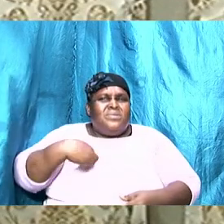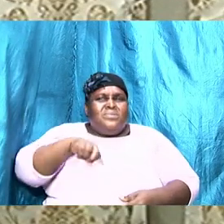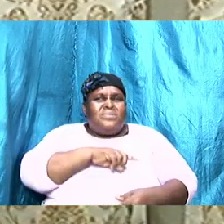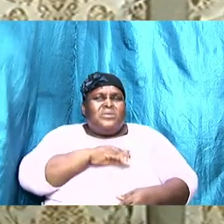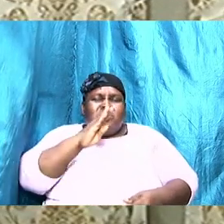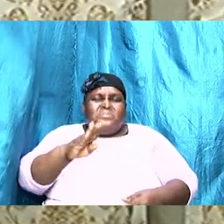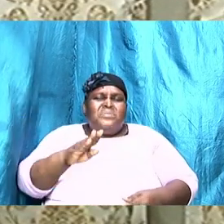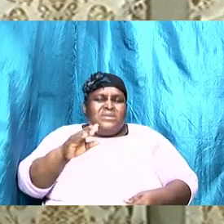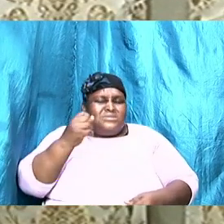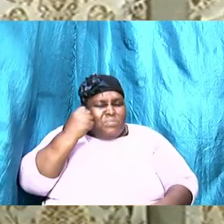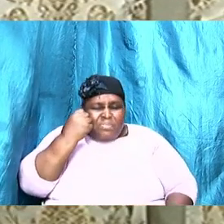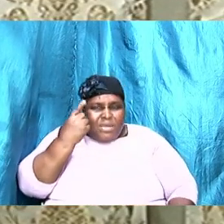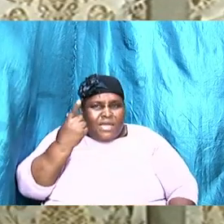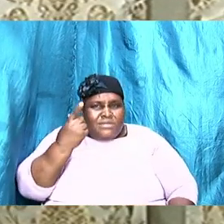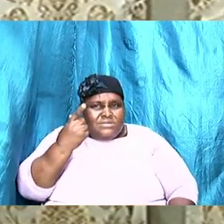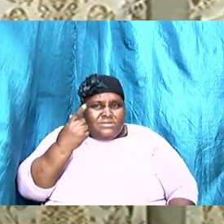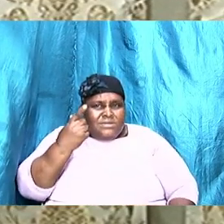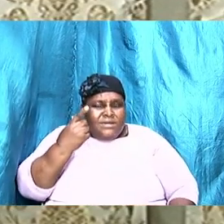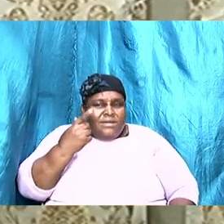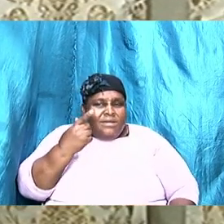surprised because